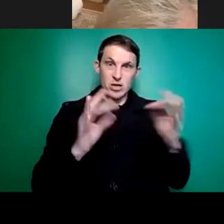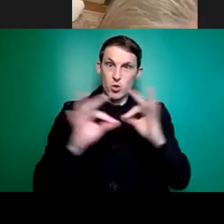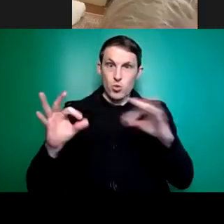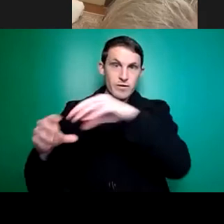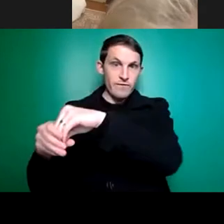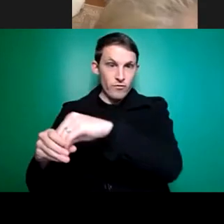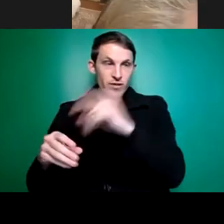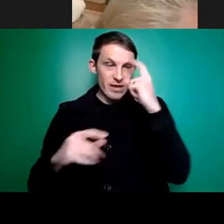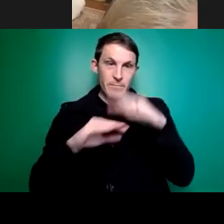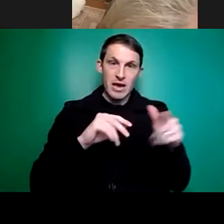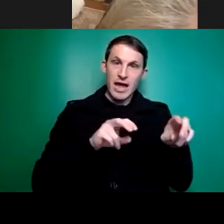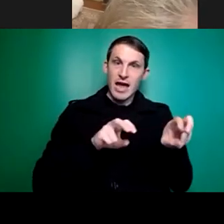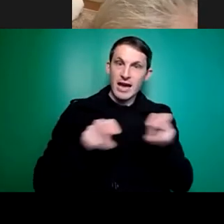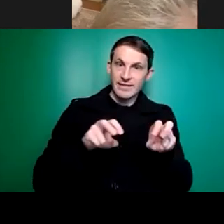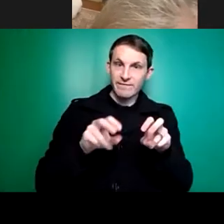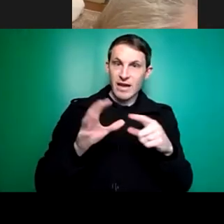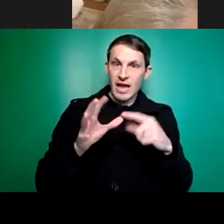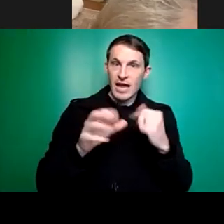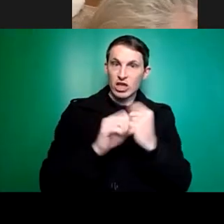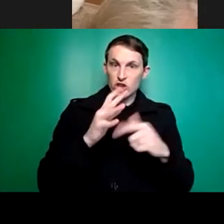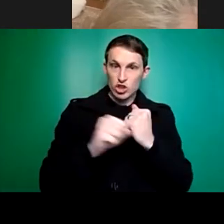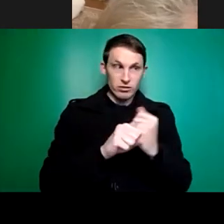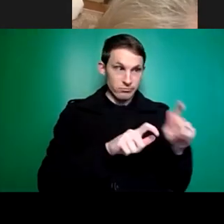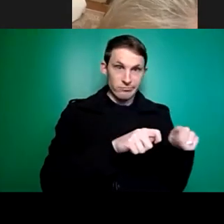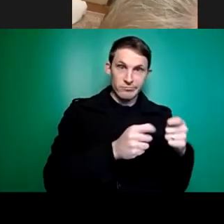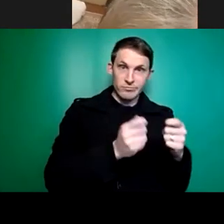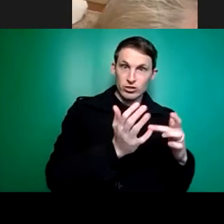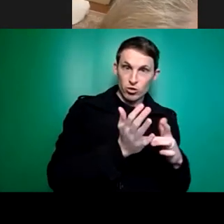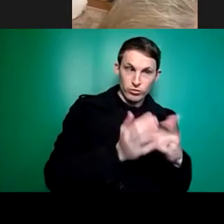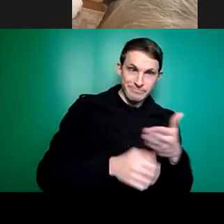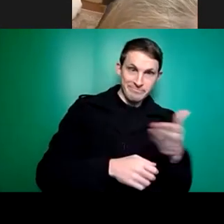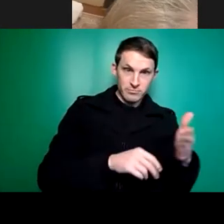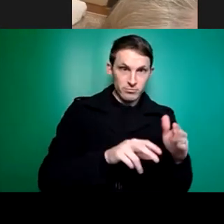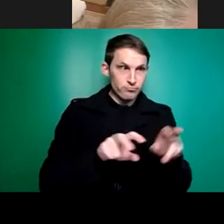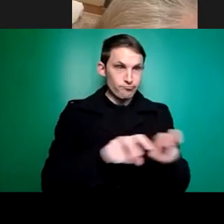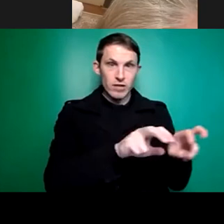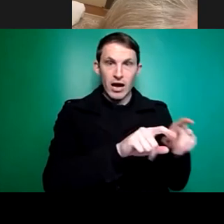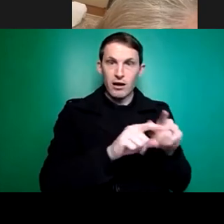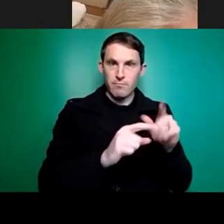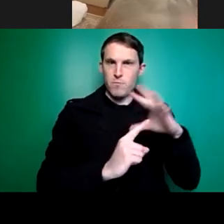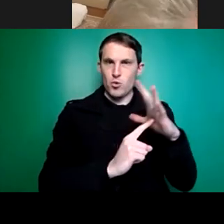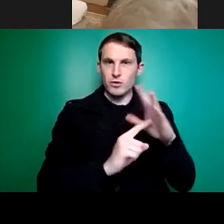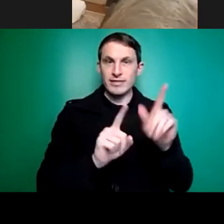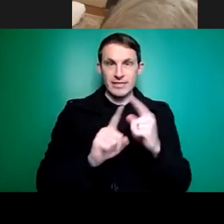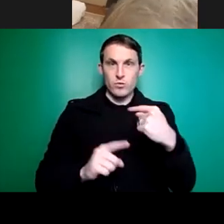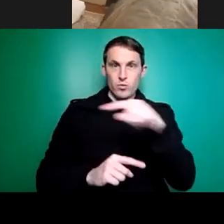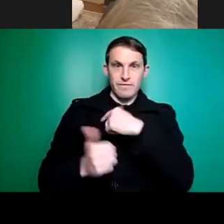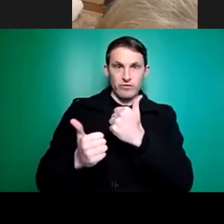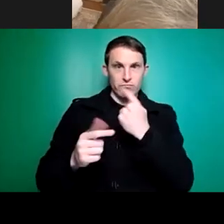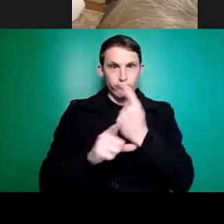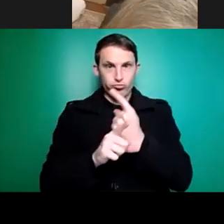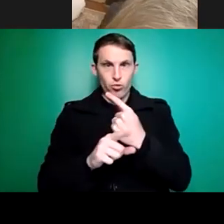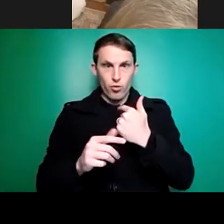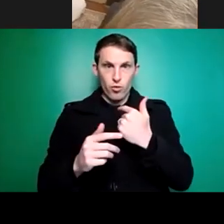aging is really important. I think we've all talked about the ways in which we like to be actively aging,